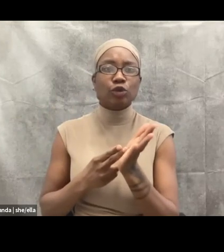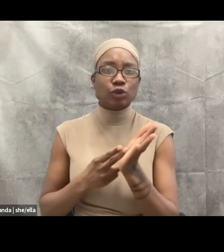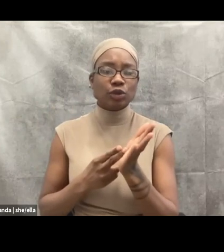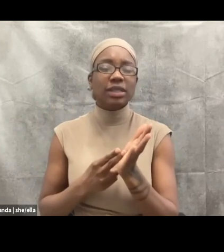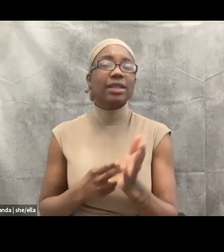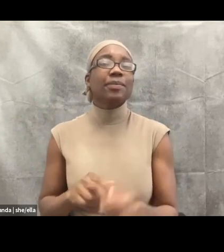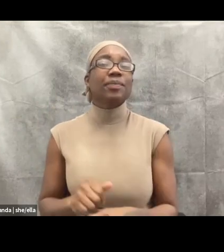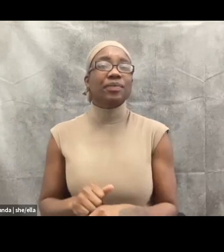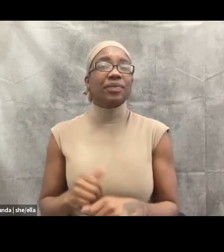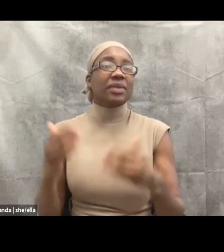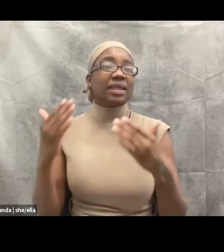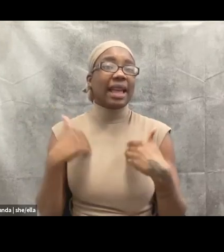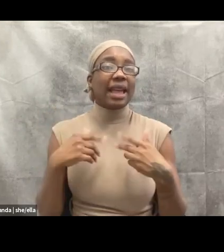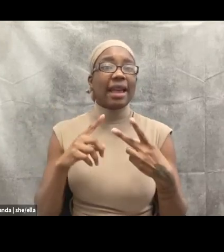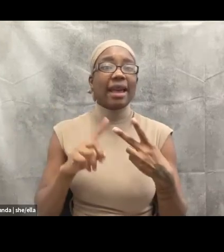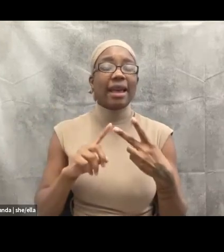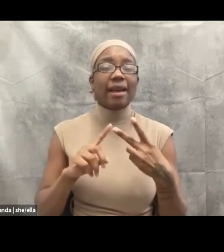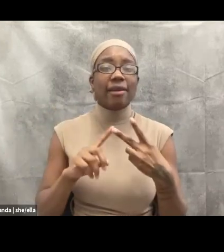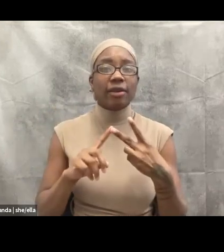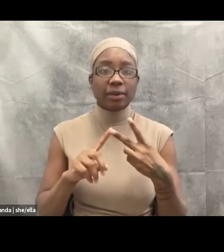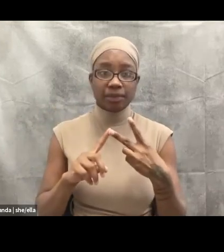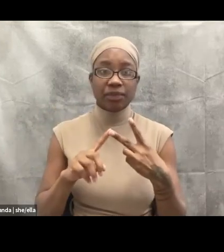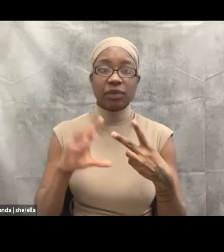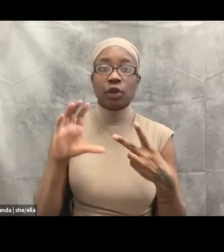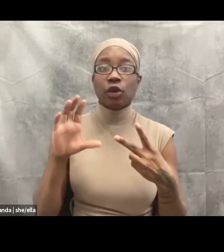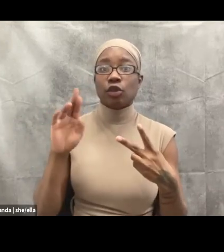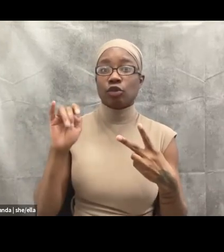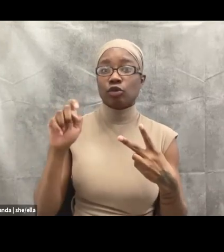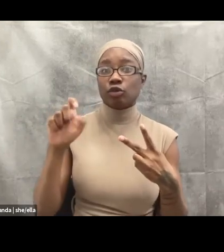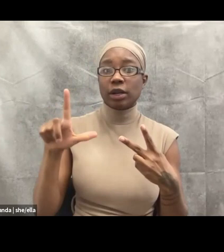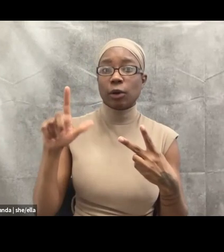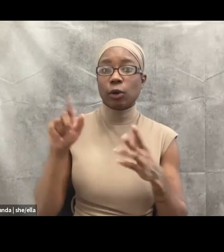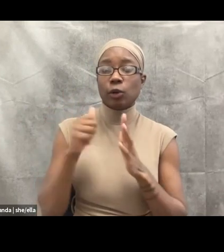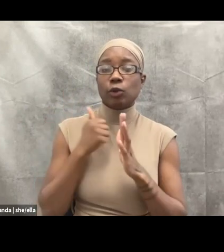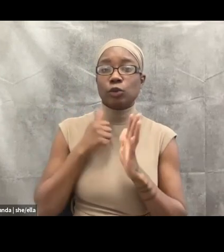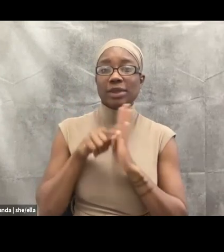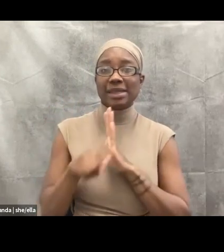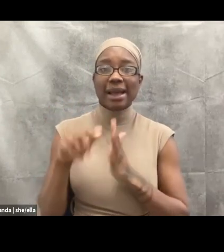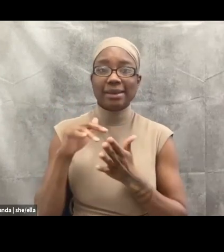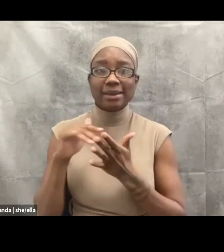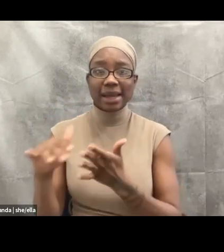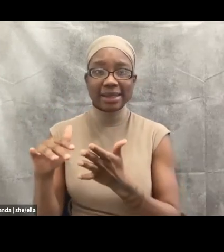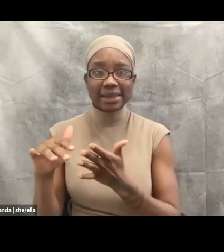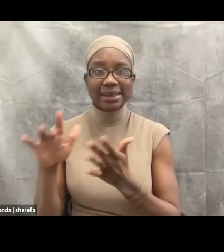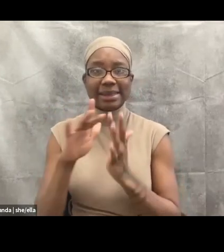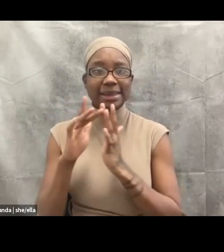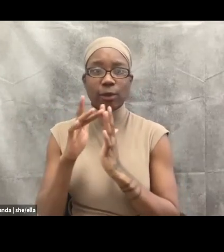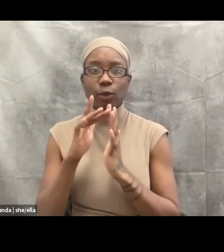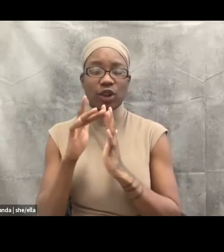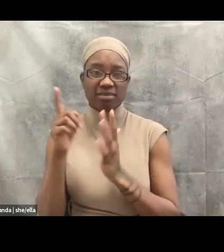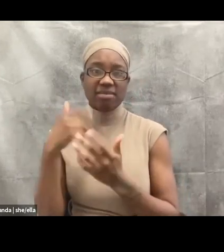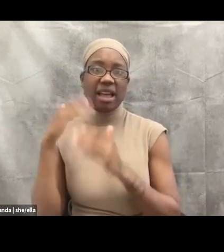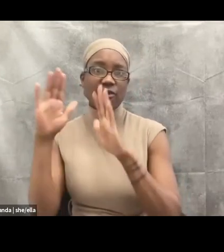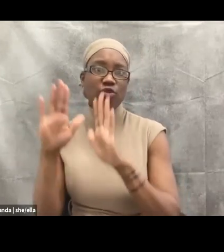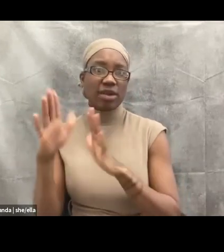book by Susan Steffen. And then there's a book called Decarcerating Disability that all have information that's connected to this. Um,